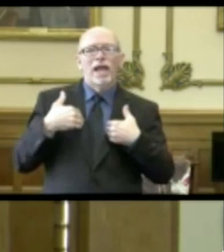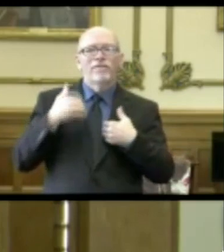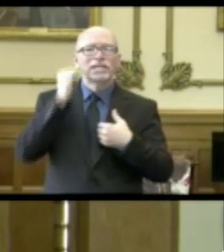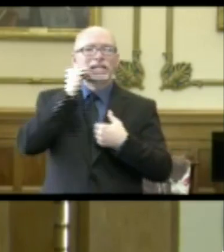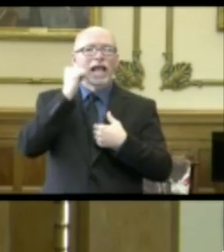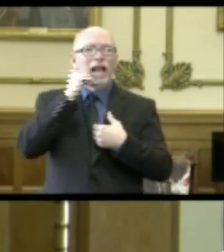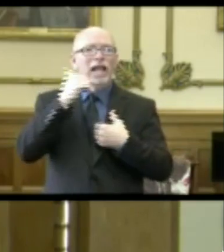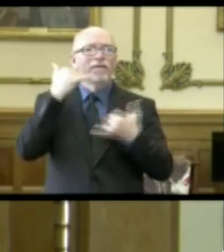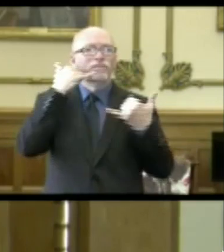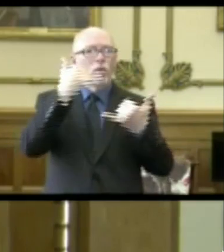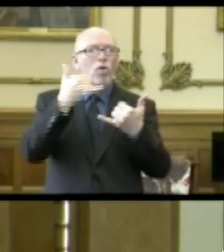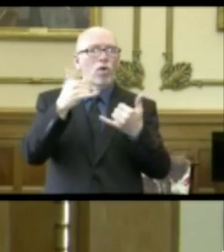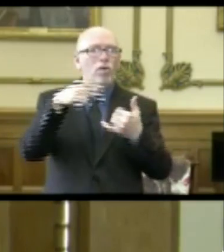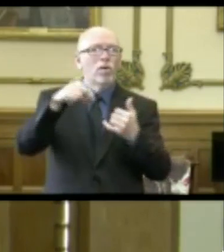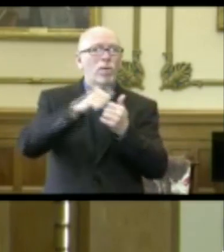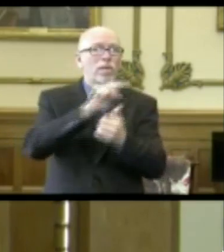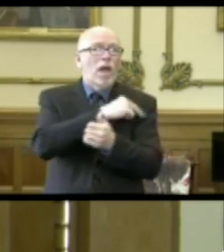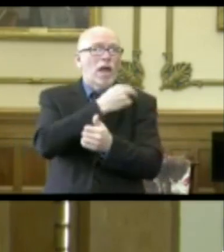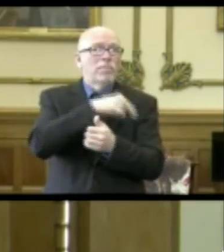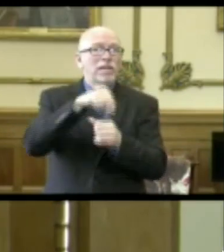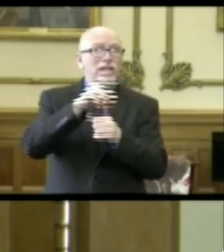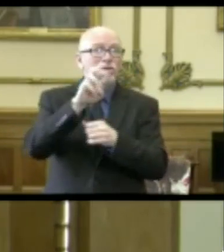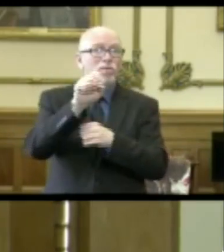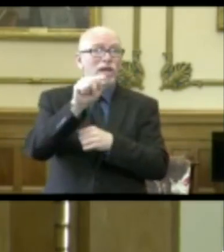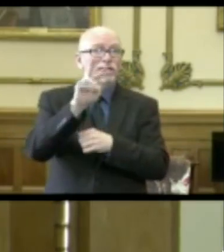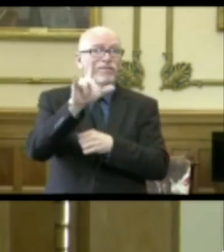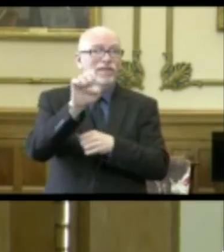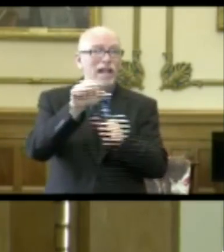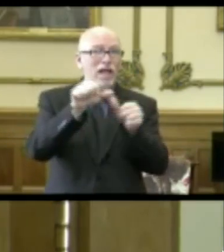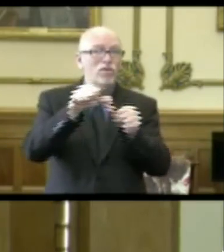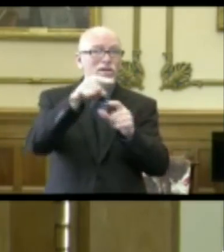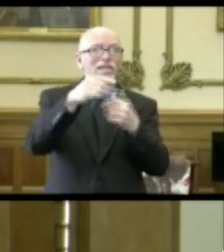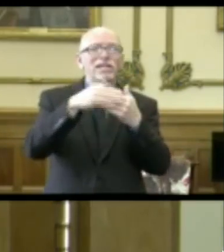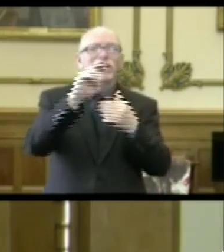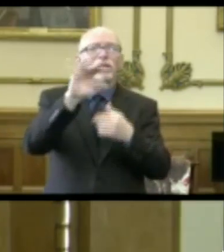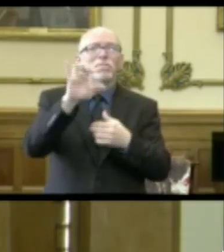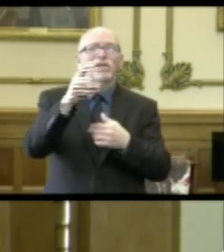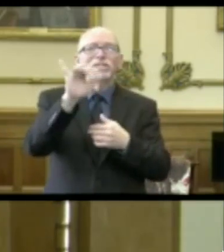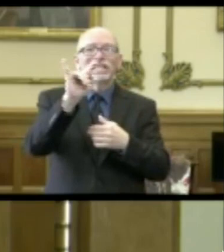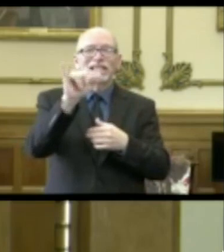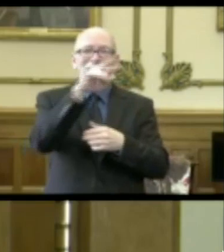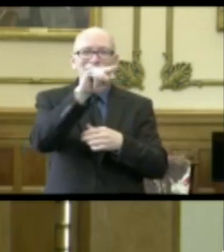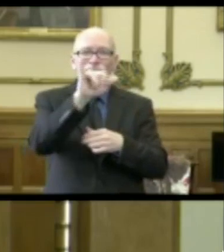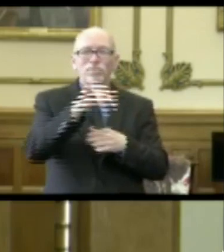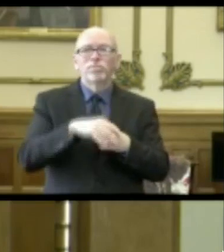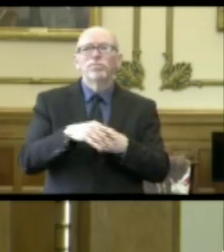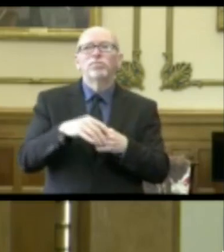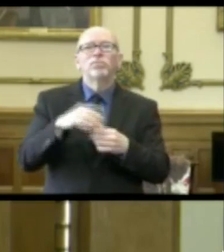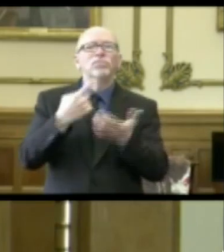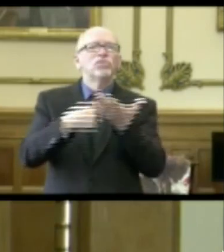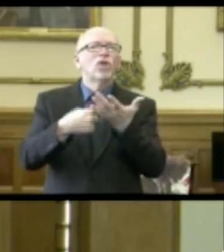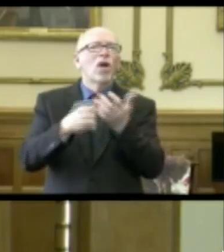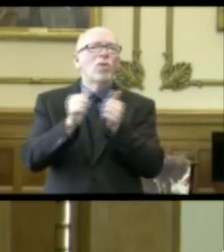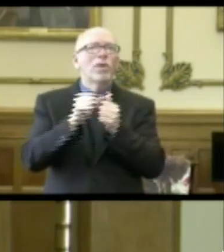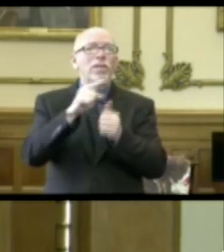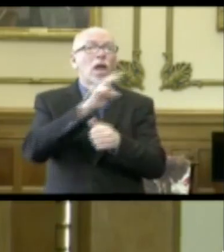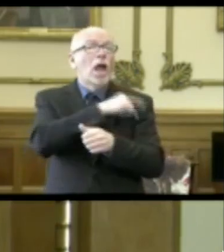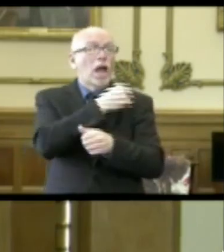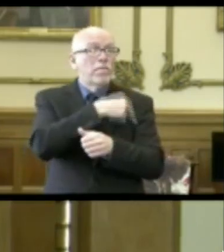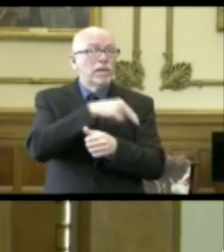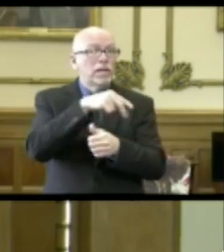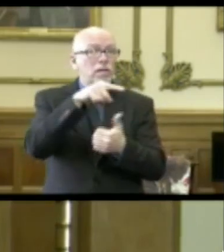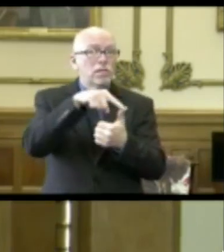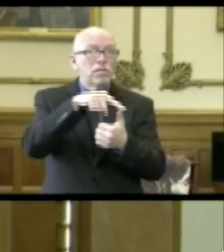phone call with the hospitals up in the Westville area, around Michigan City in that area, to talk to not only the hospital